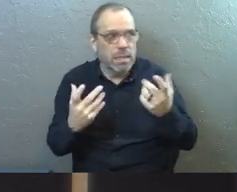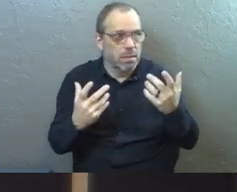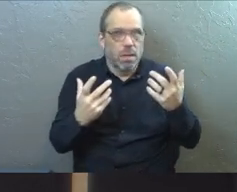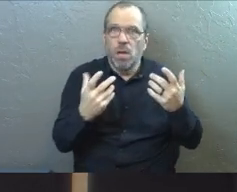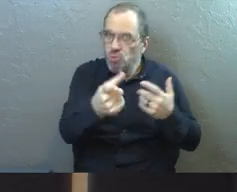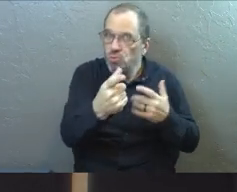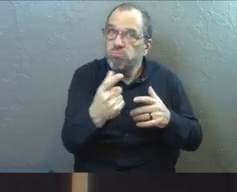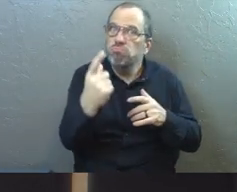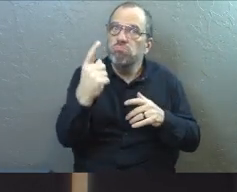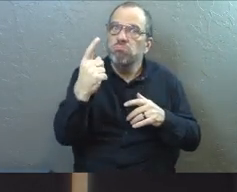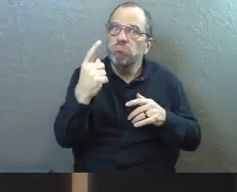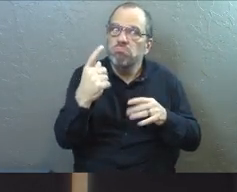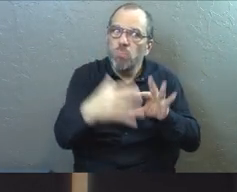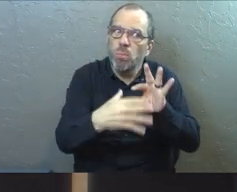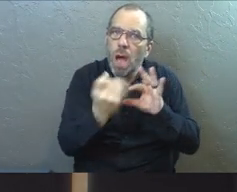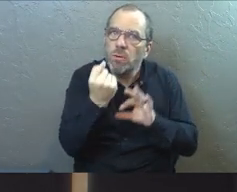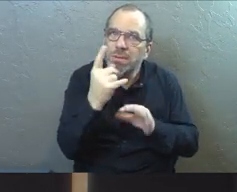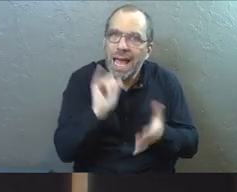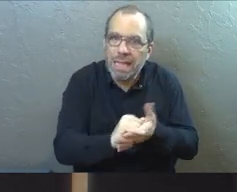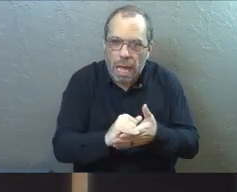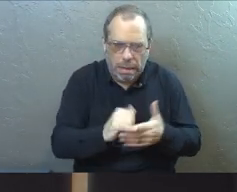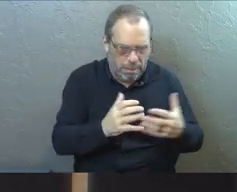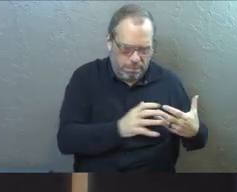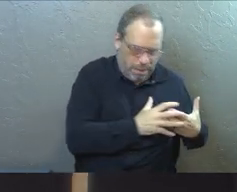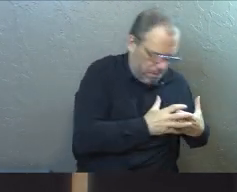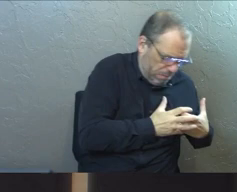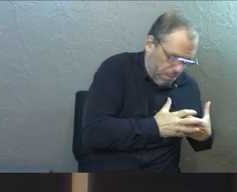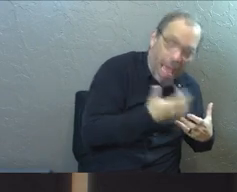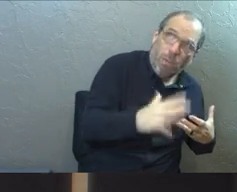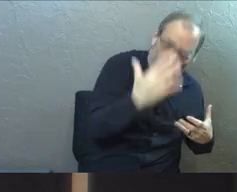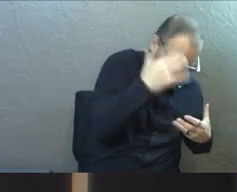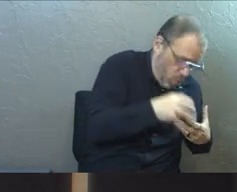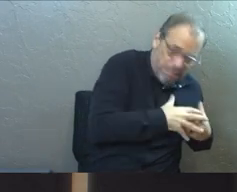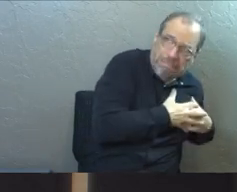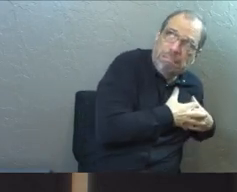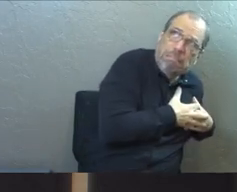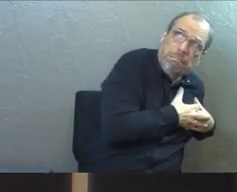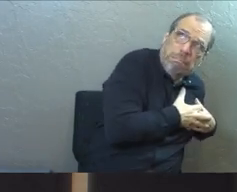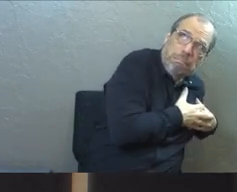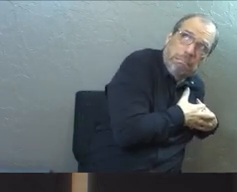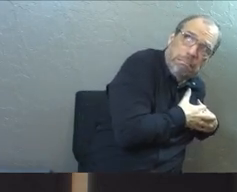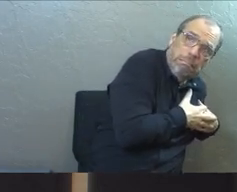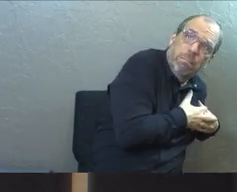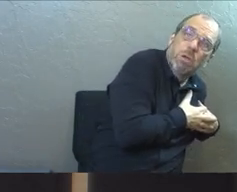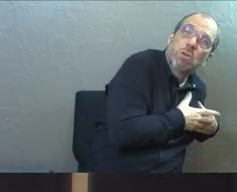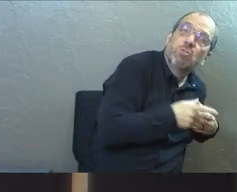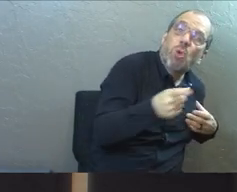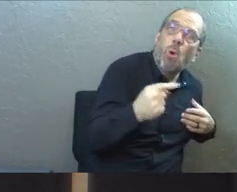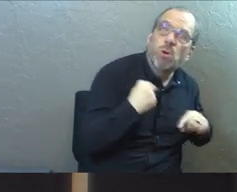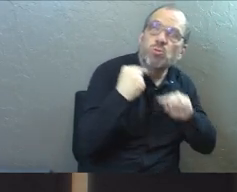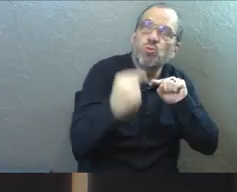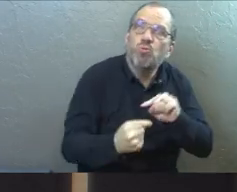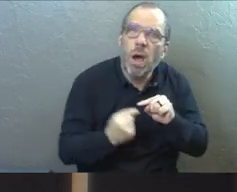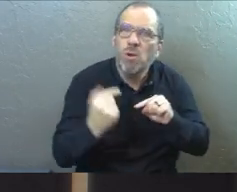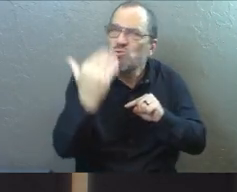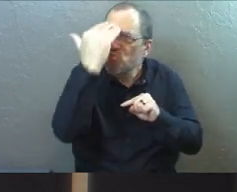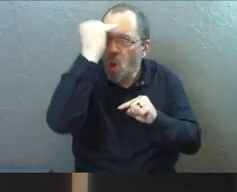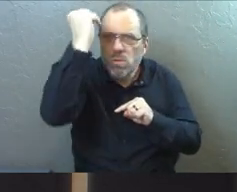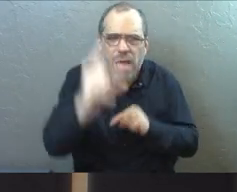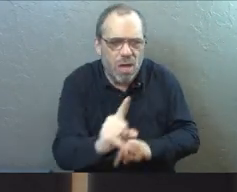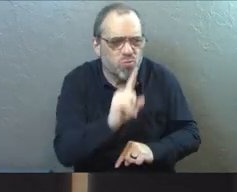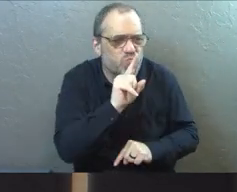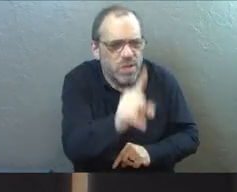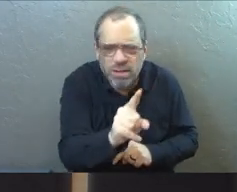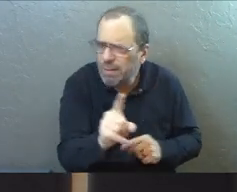All of us can relate to that of like, I don't want God to know this about me. And so many of us struggle. We know God's